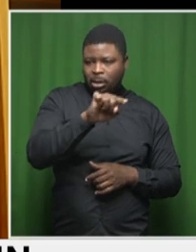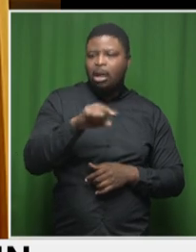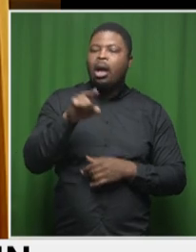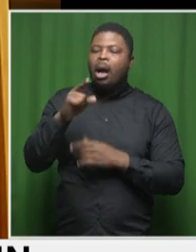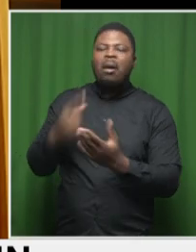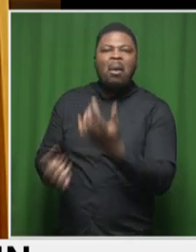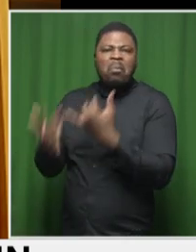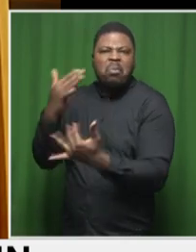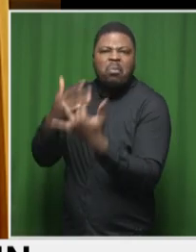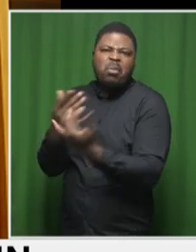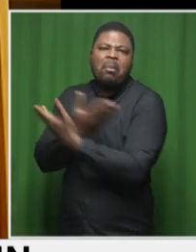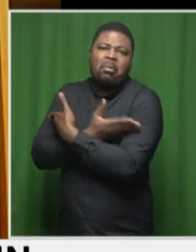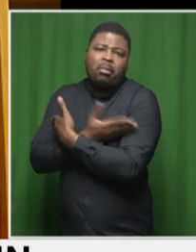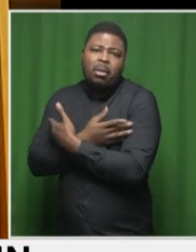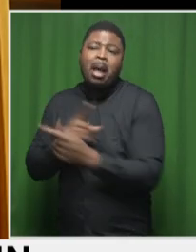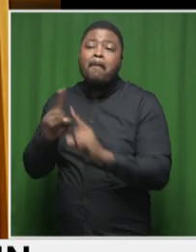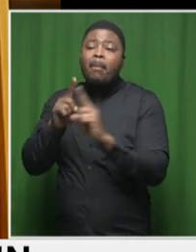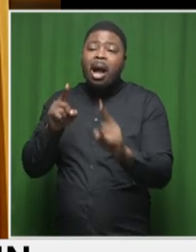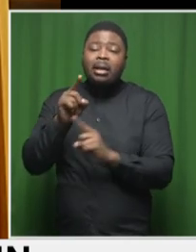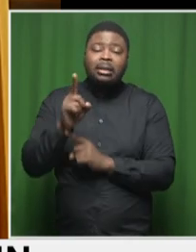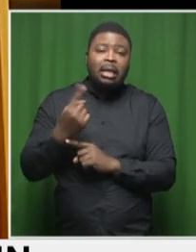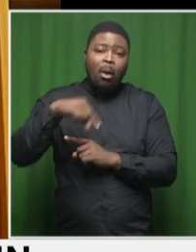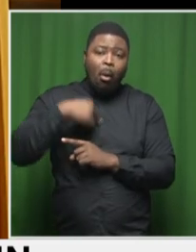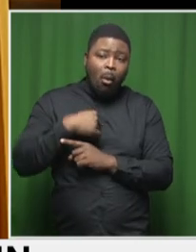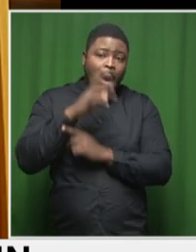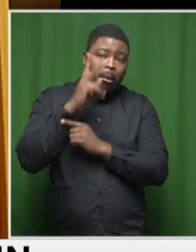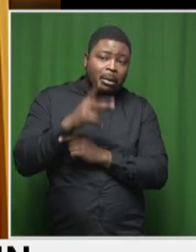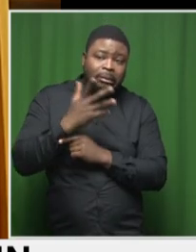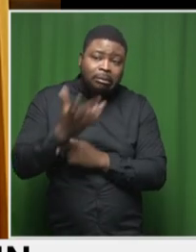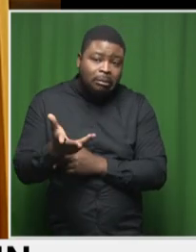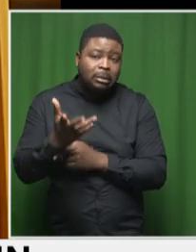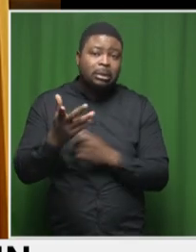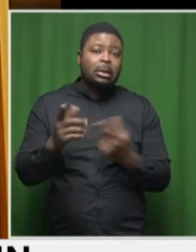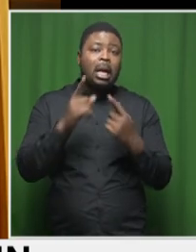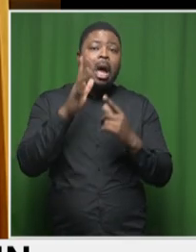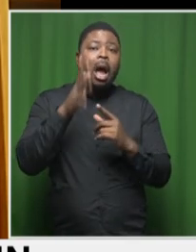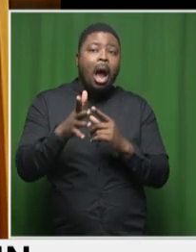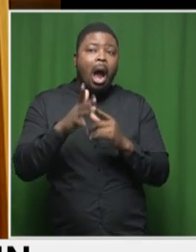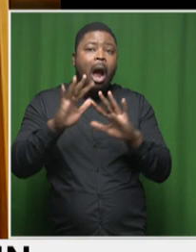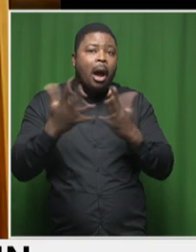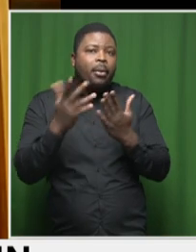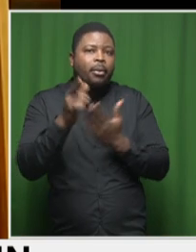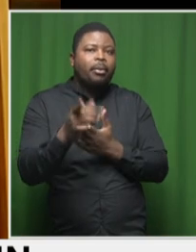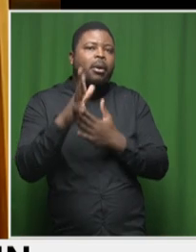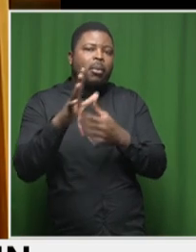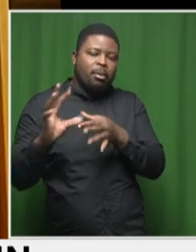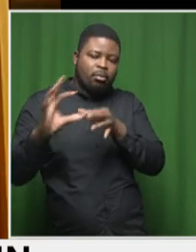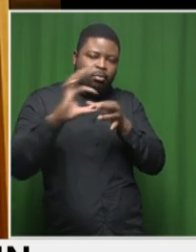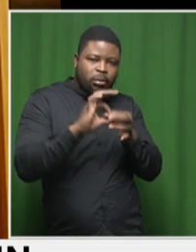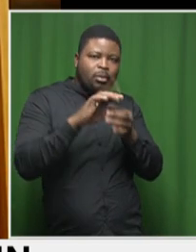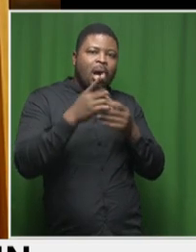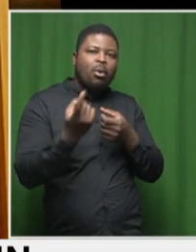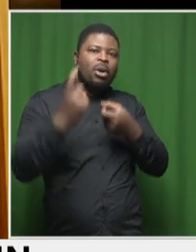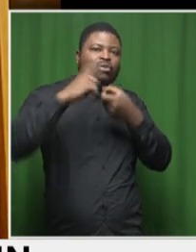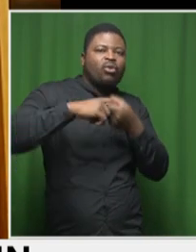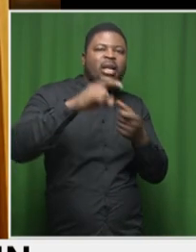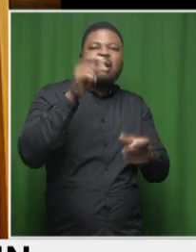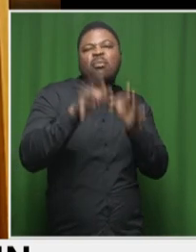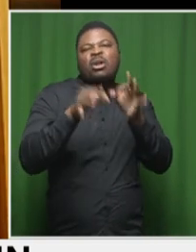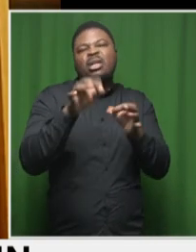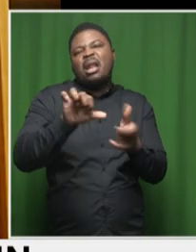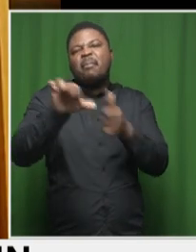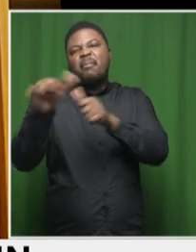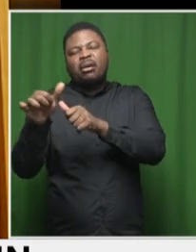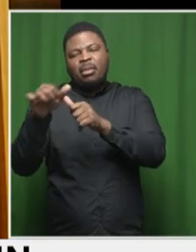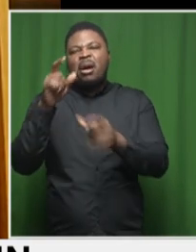would like to align themselves with him if he is to join another political